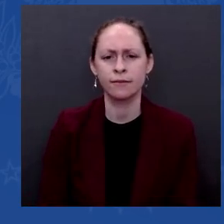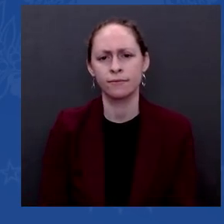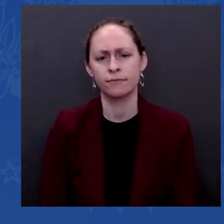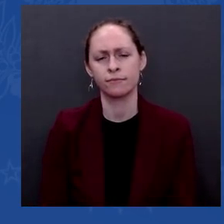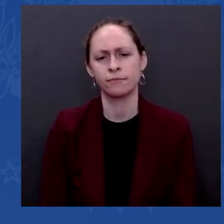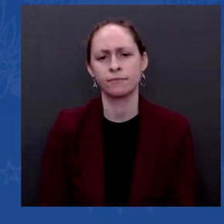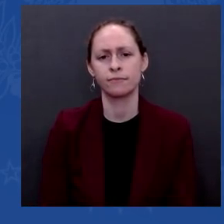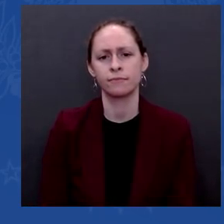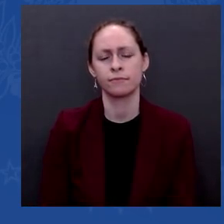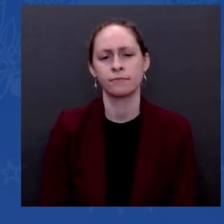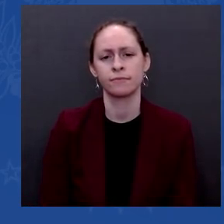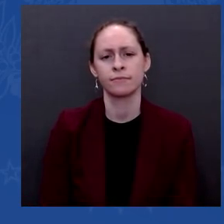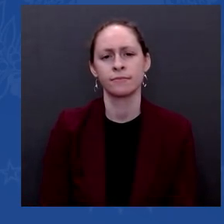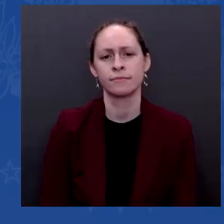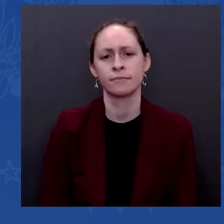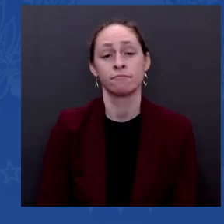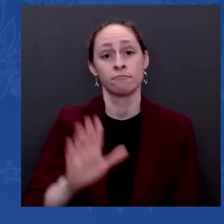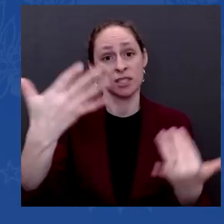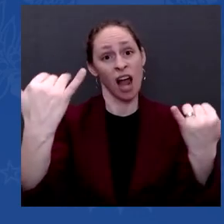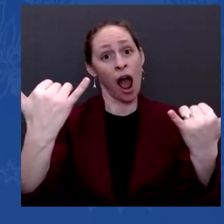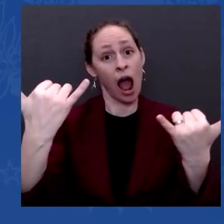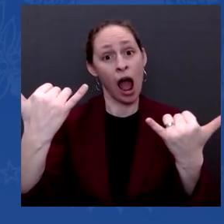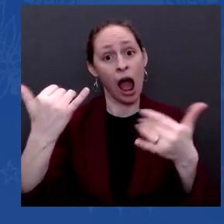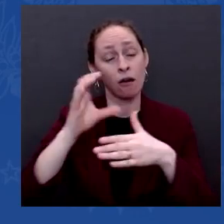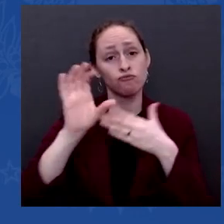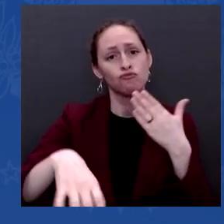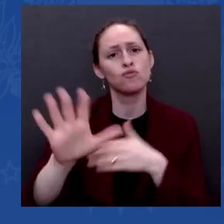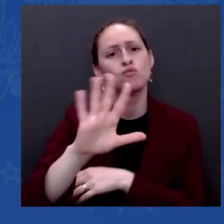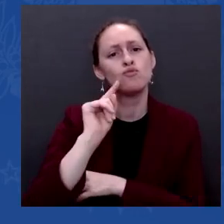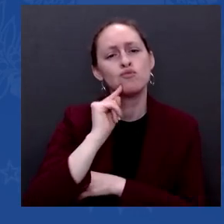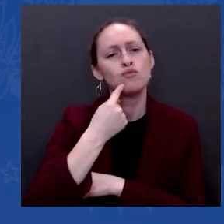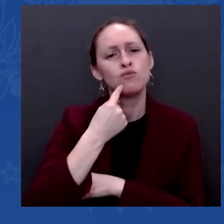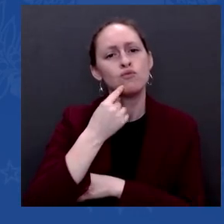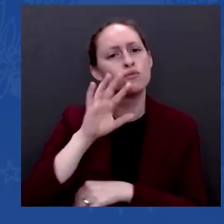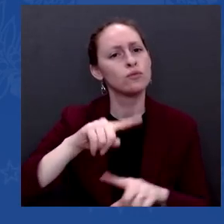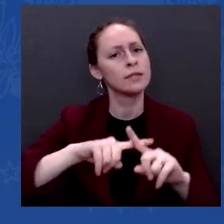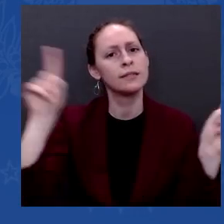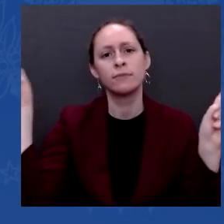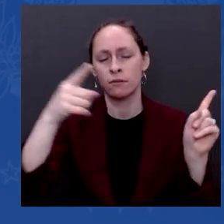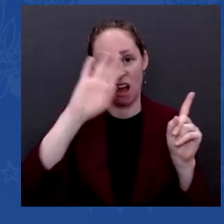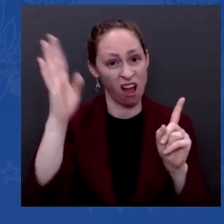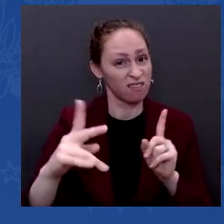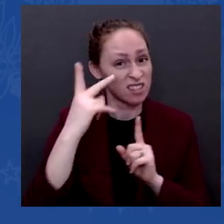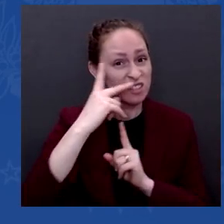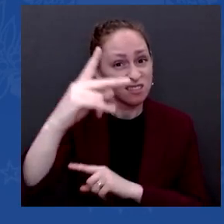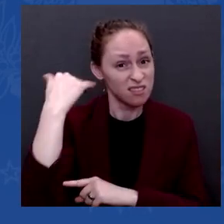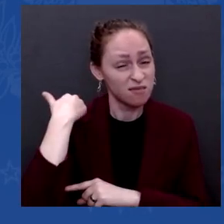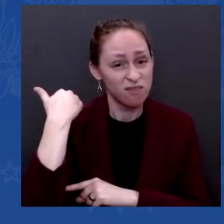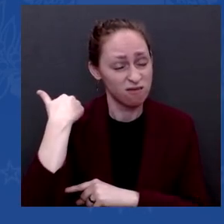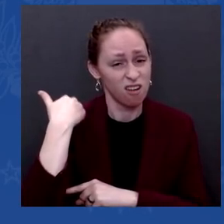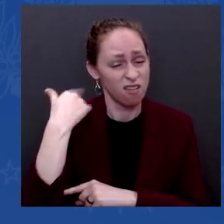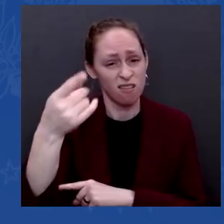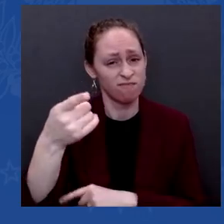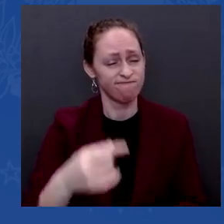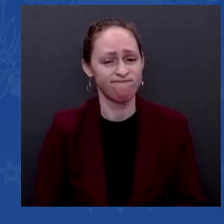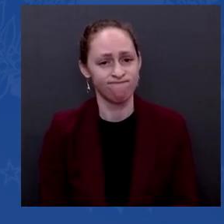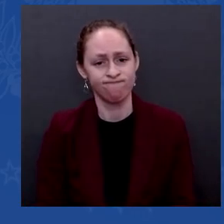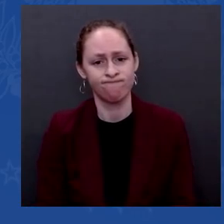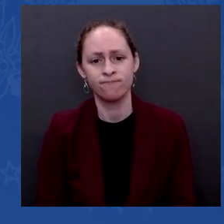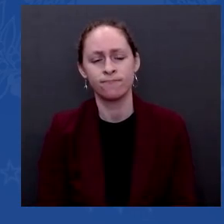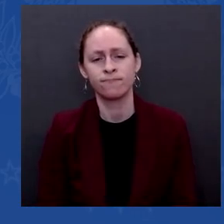Putin, uh, is about to, uh, we've had very frank discussions, Vladimir Putin and I. And, uh,